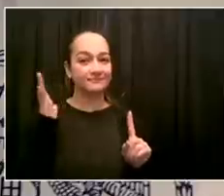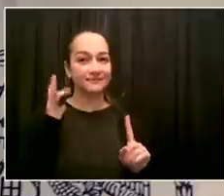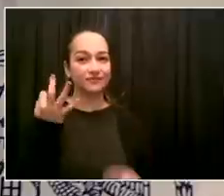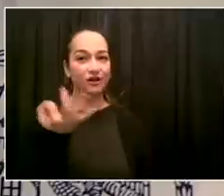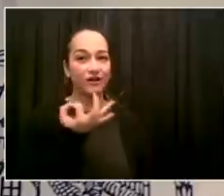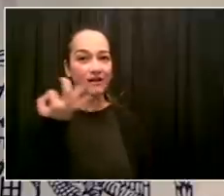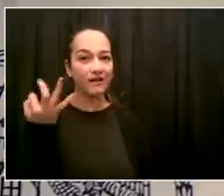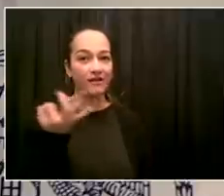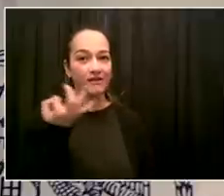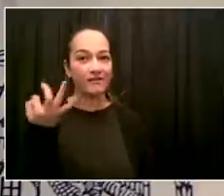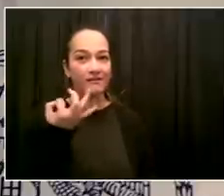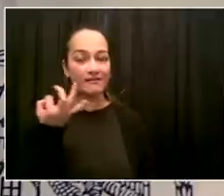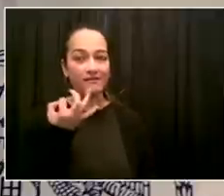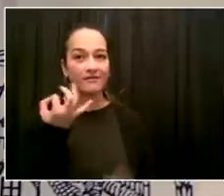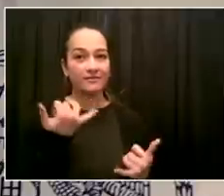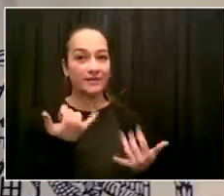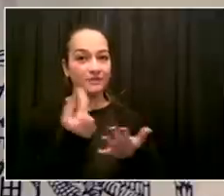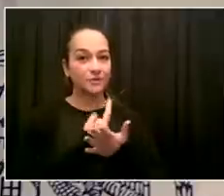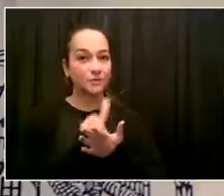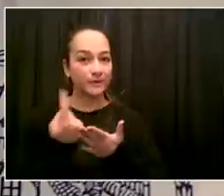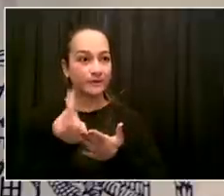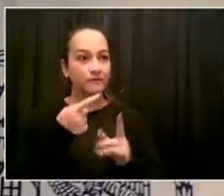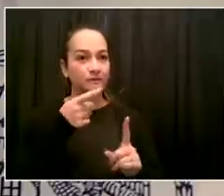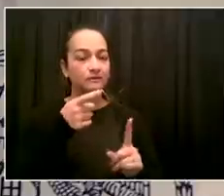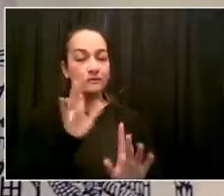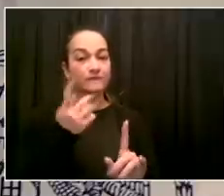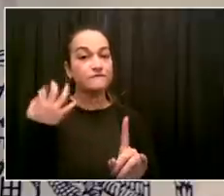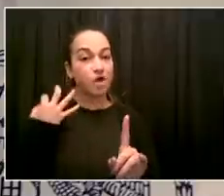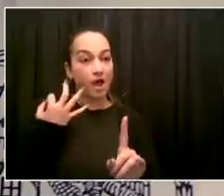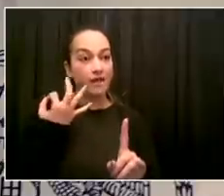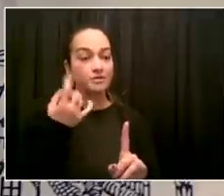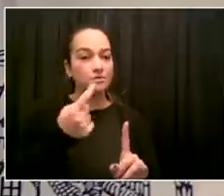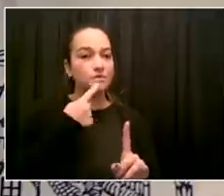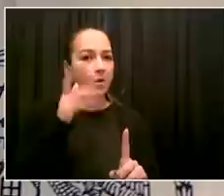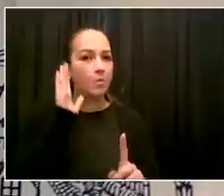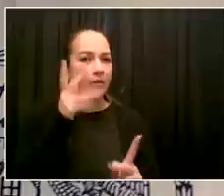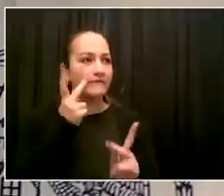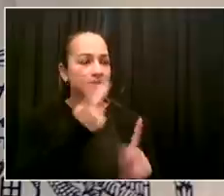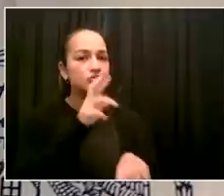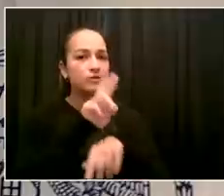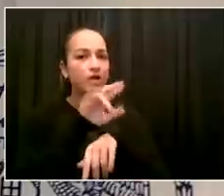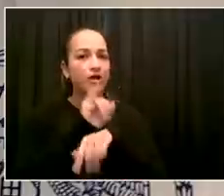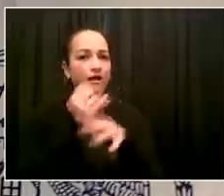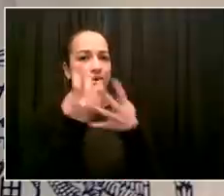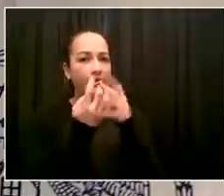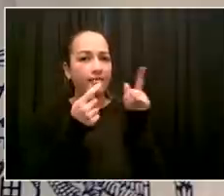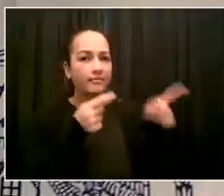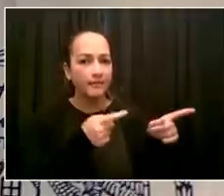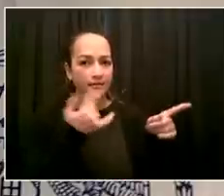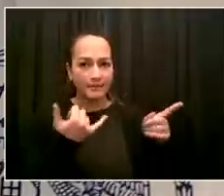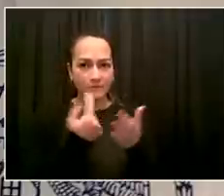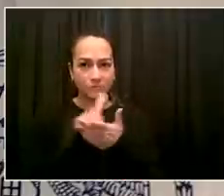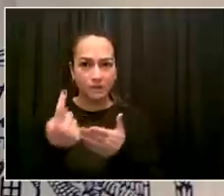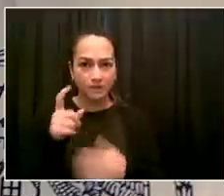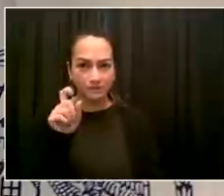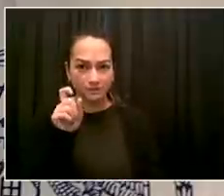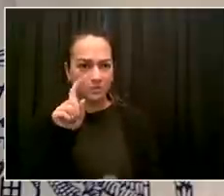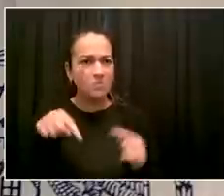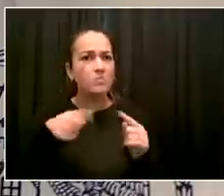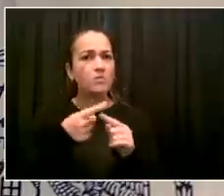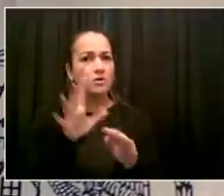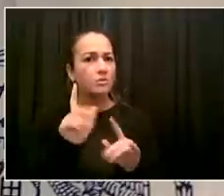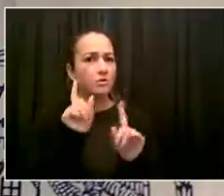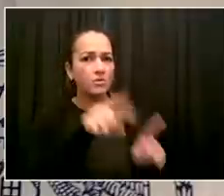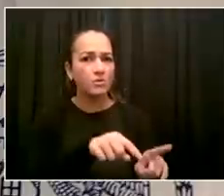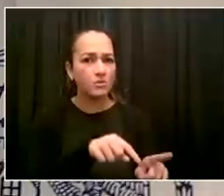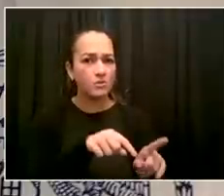When will that be? And we'll press the accompanying you. I'll be going this week. We're going to announce as soon